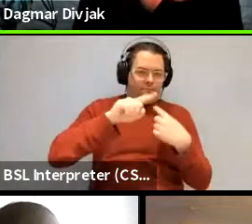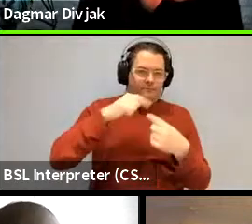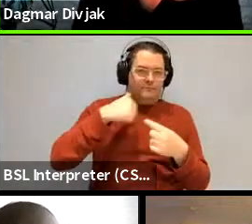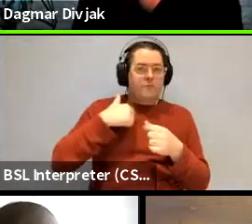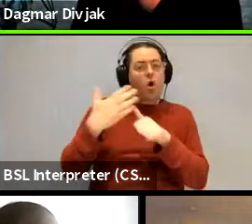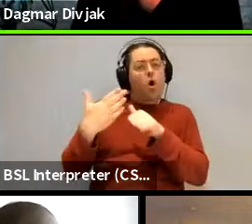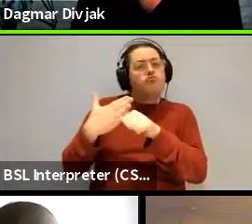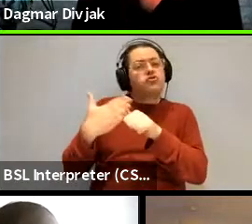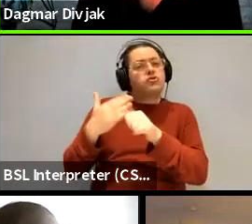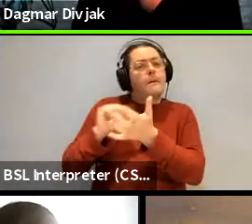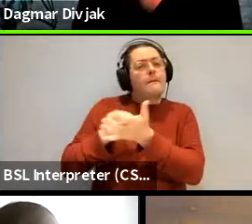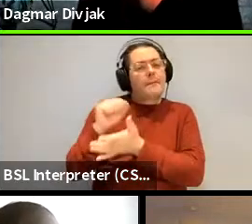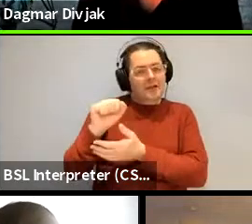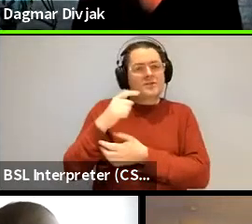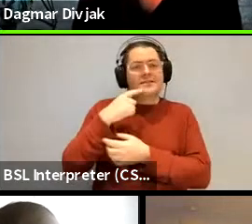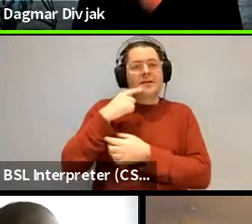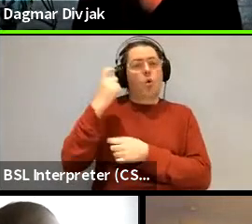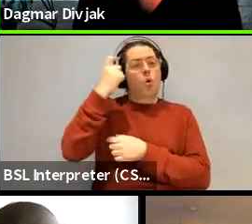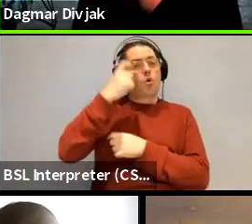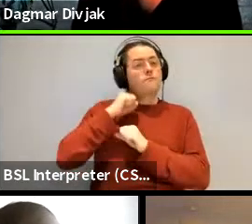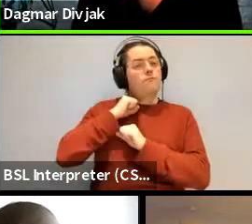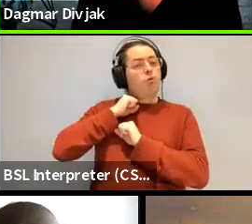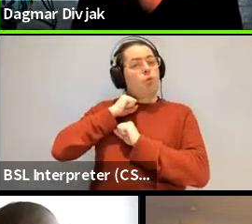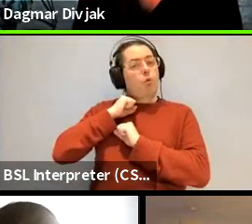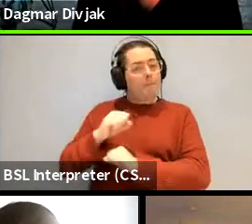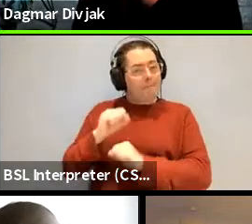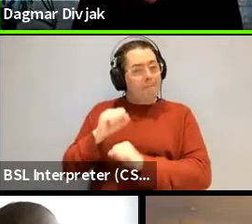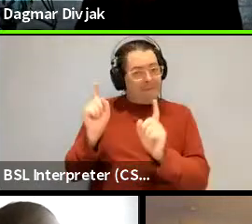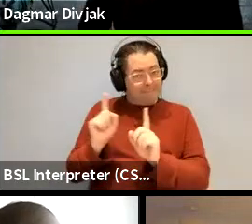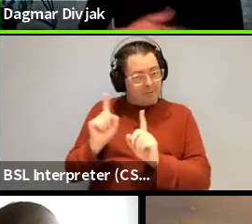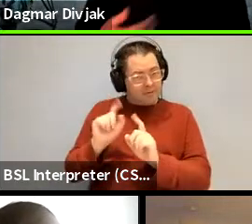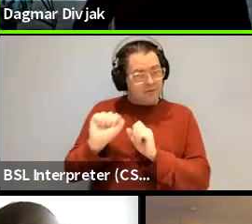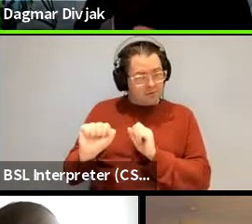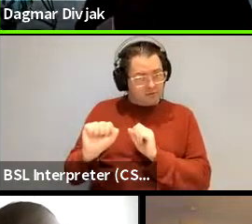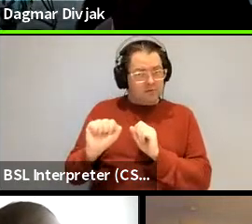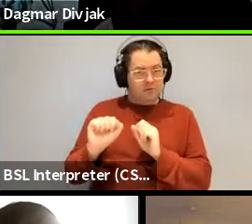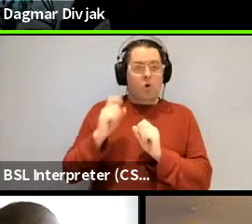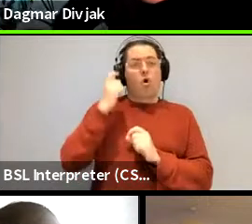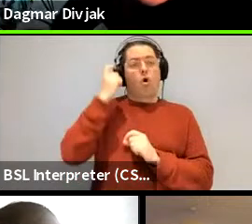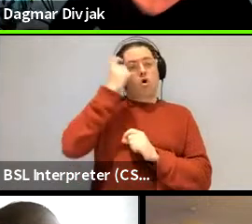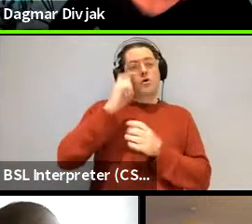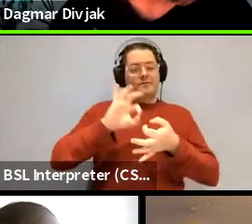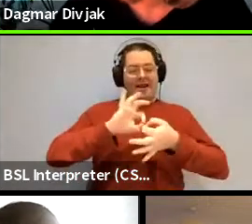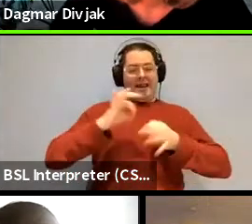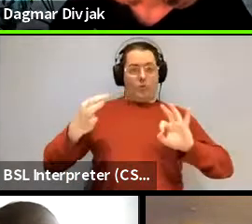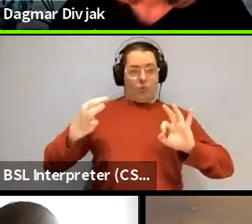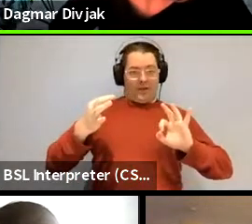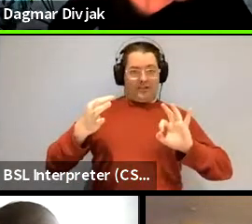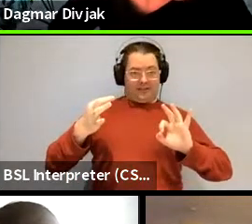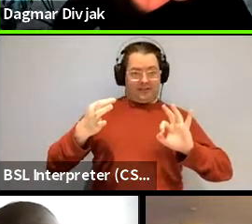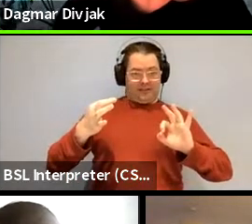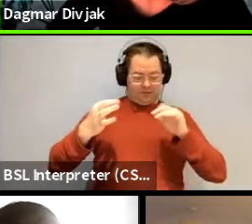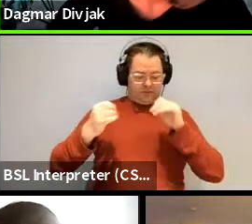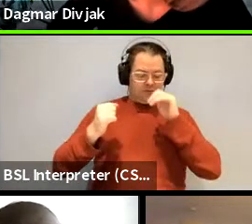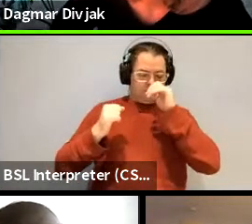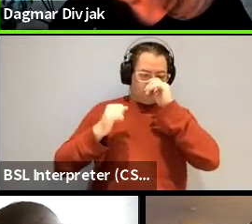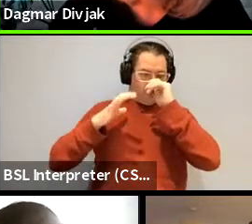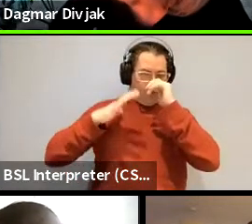original publication the cognitive commitment referred to the commitment of cognitive linguists to explain um